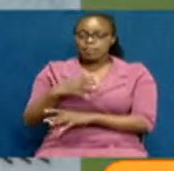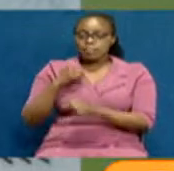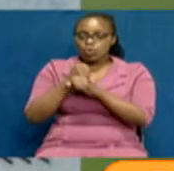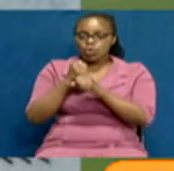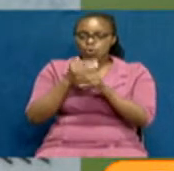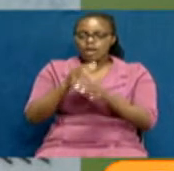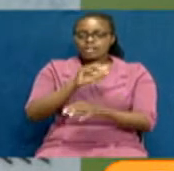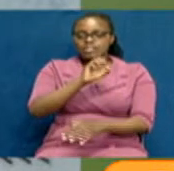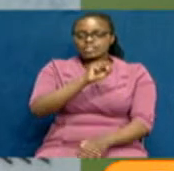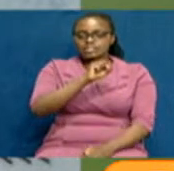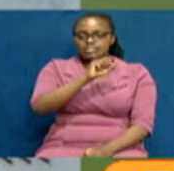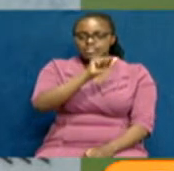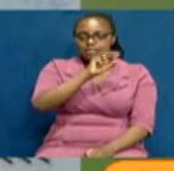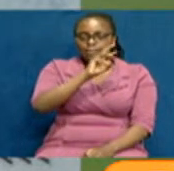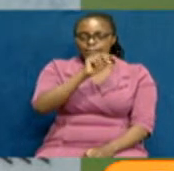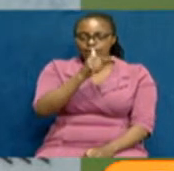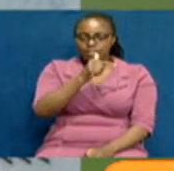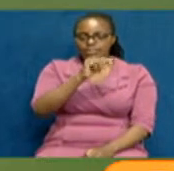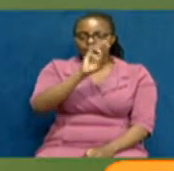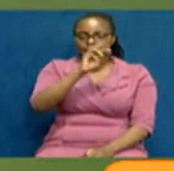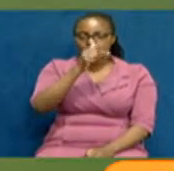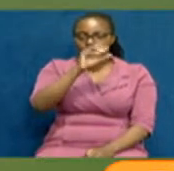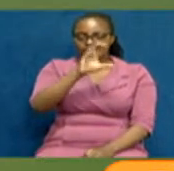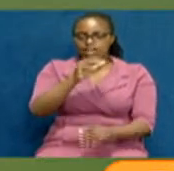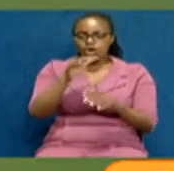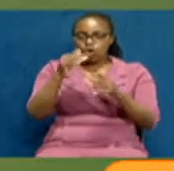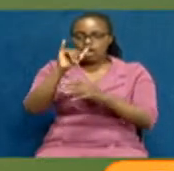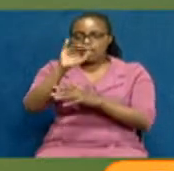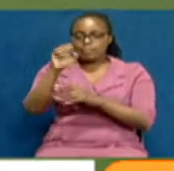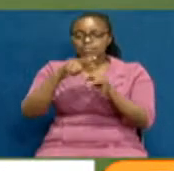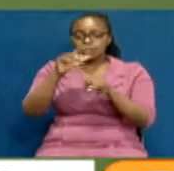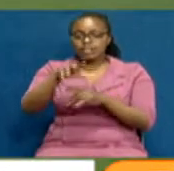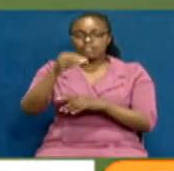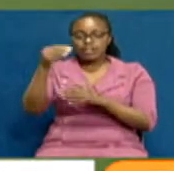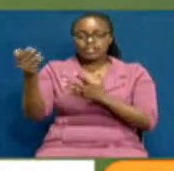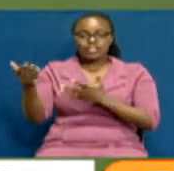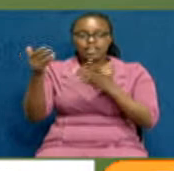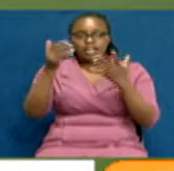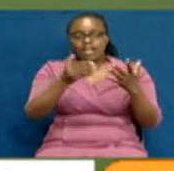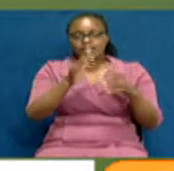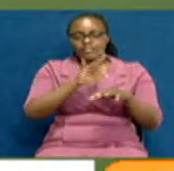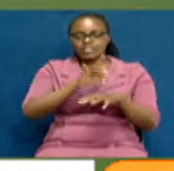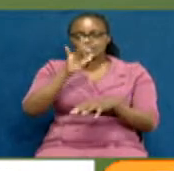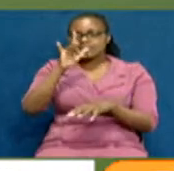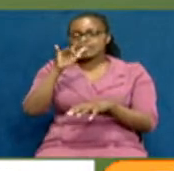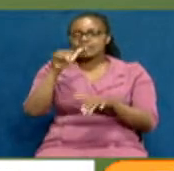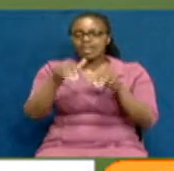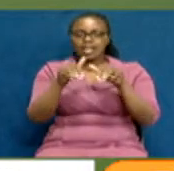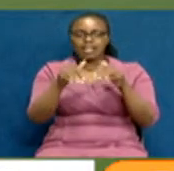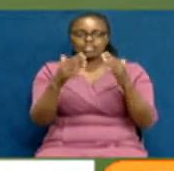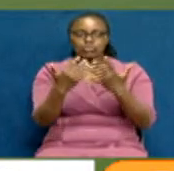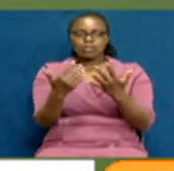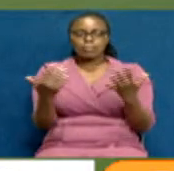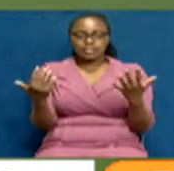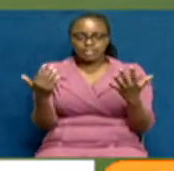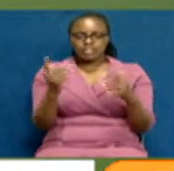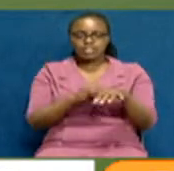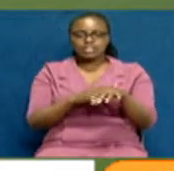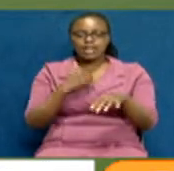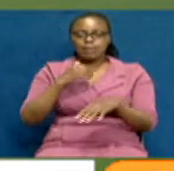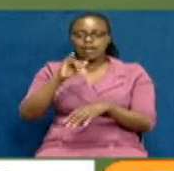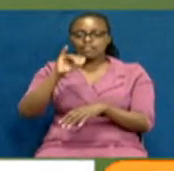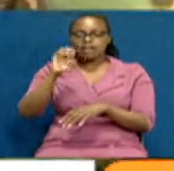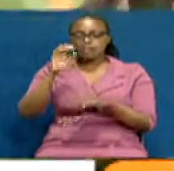of Smartmatic or the IBC. Yet, they were found transporting sensitive election materials in the absence of an